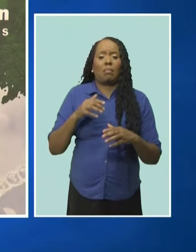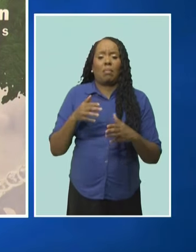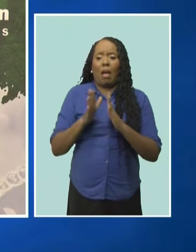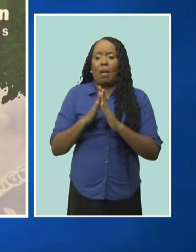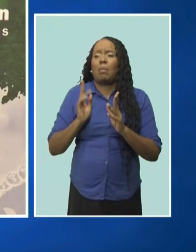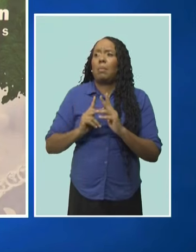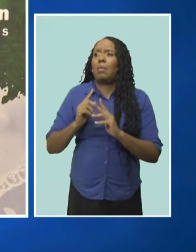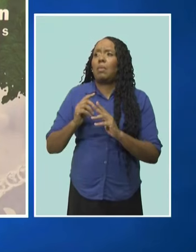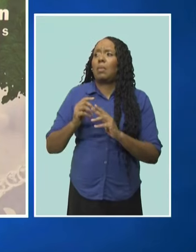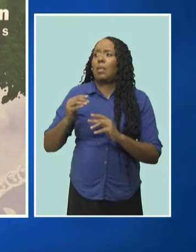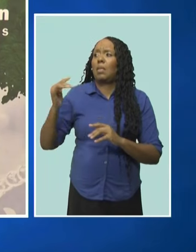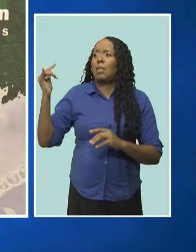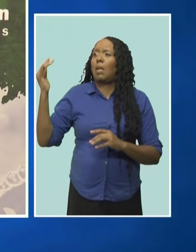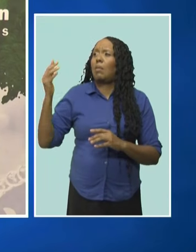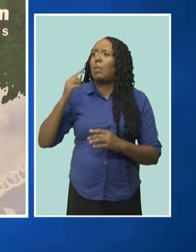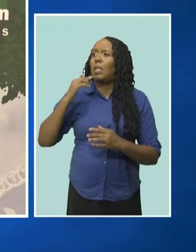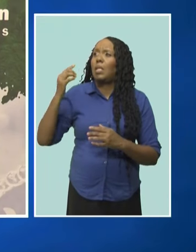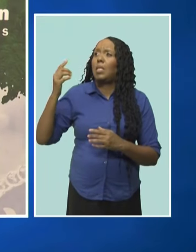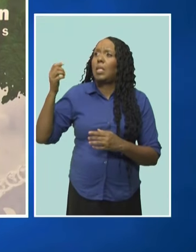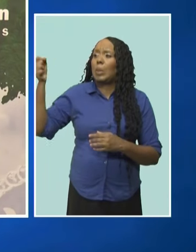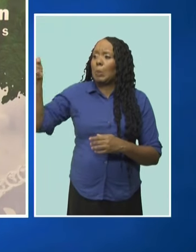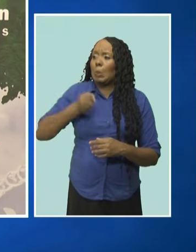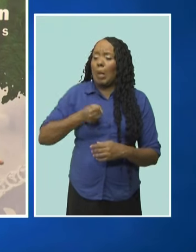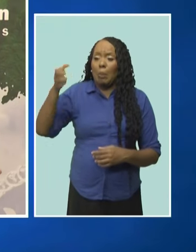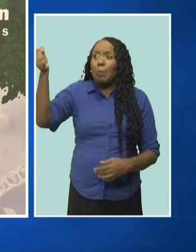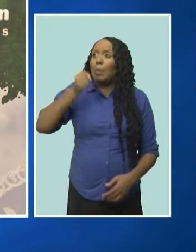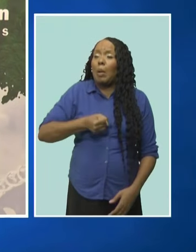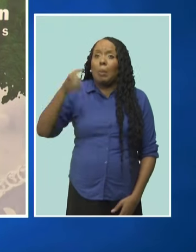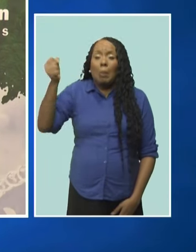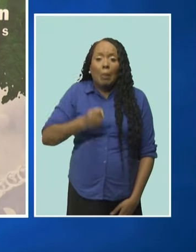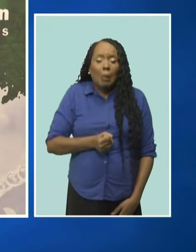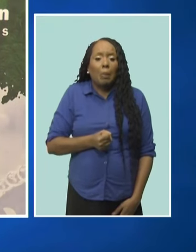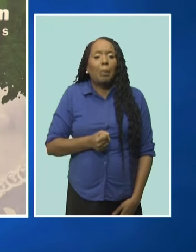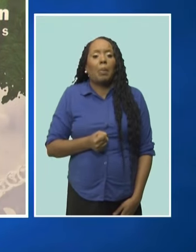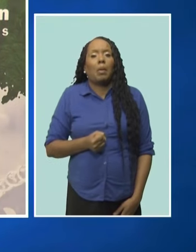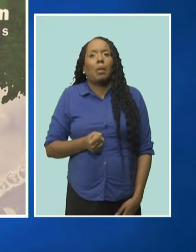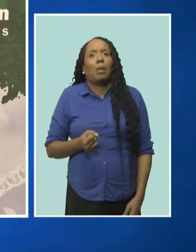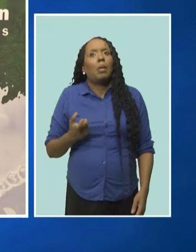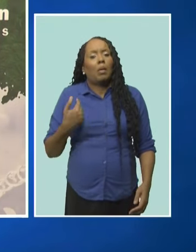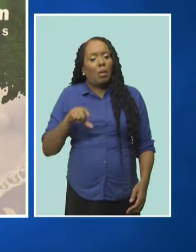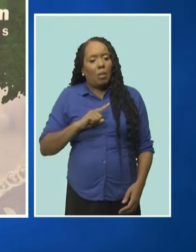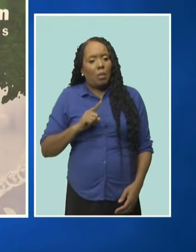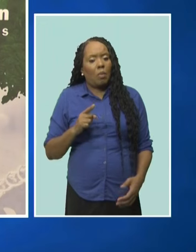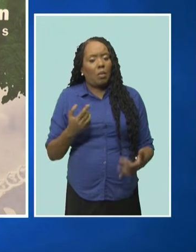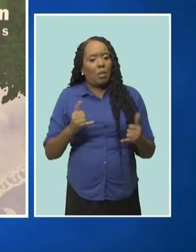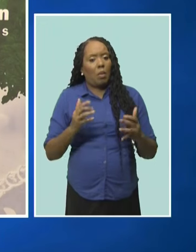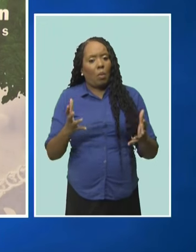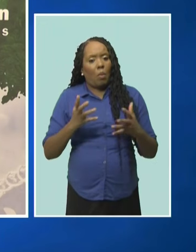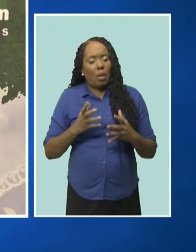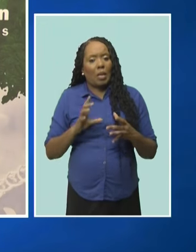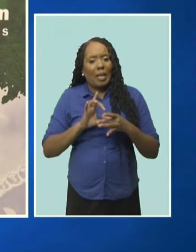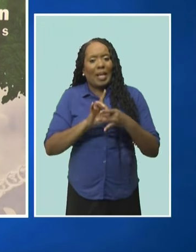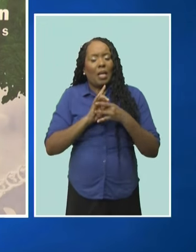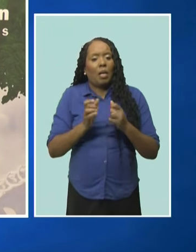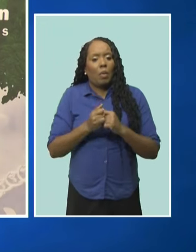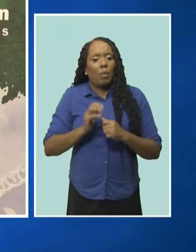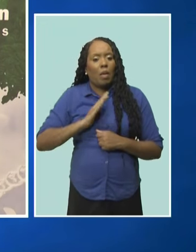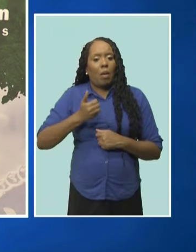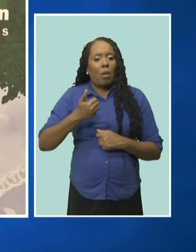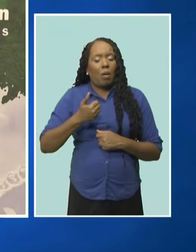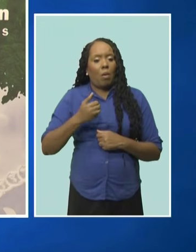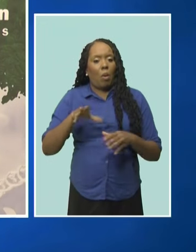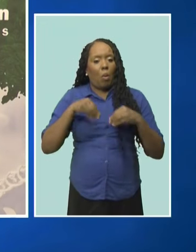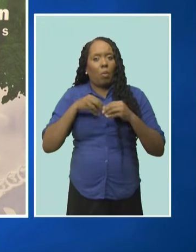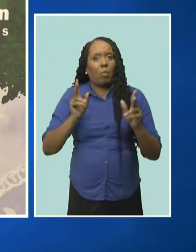-South partnership. Of course, we're going to Africa, where we have a lot of connections, and hence,